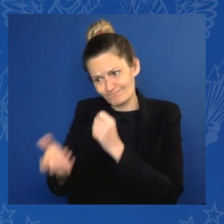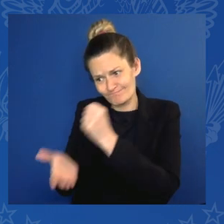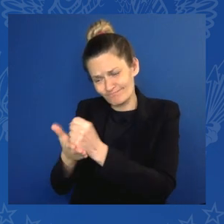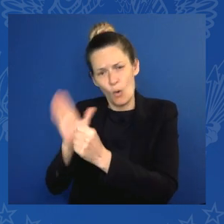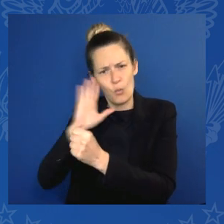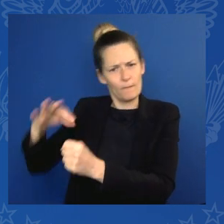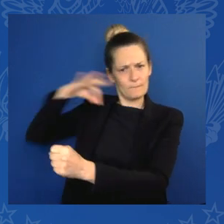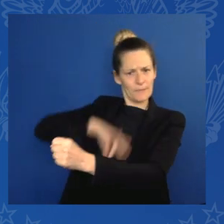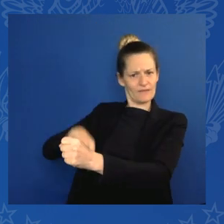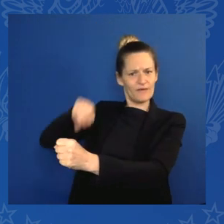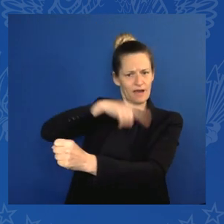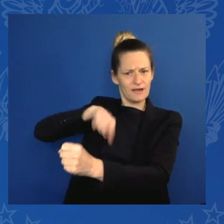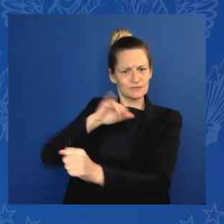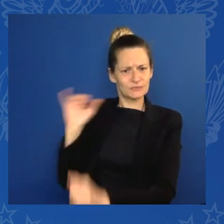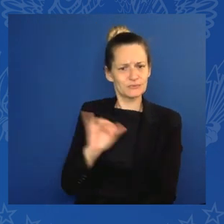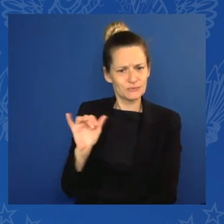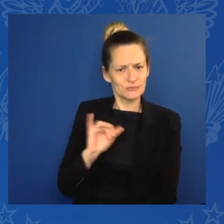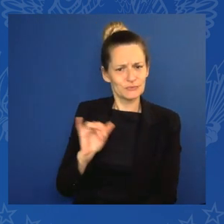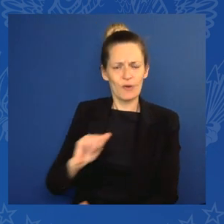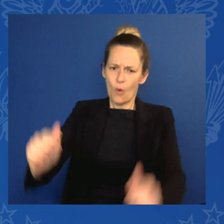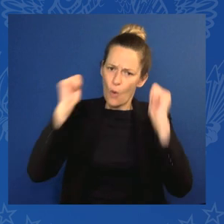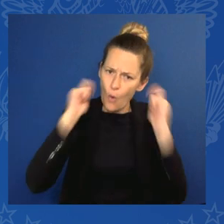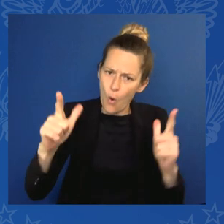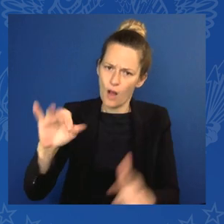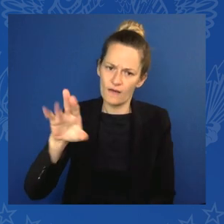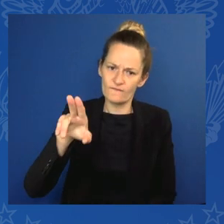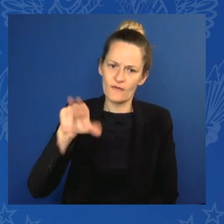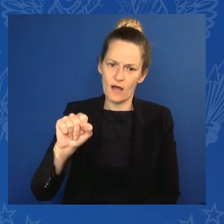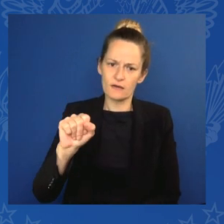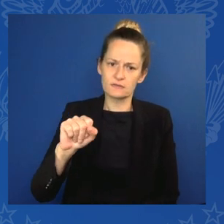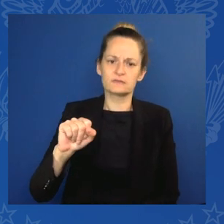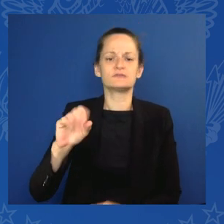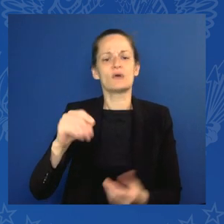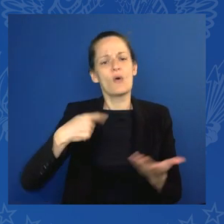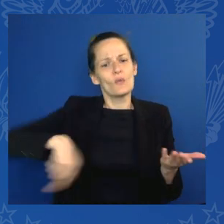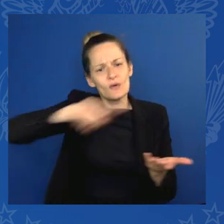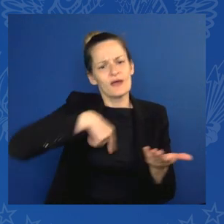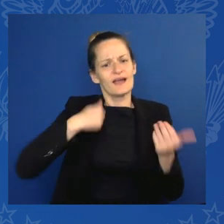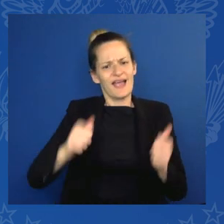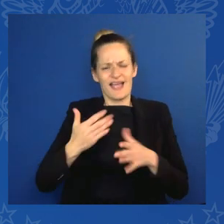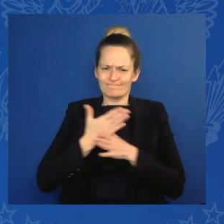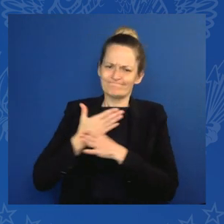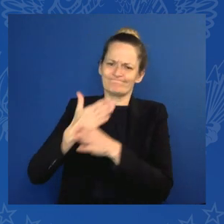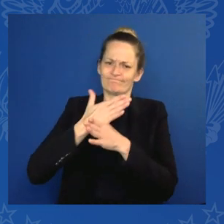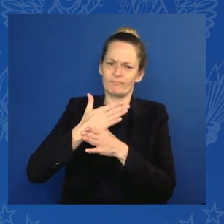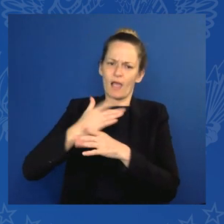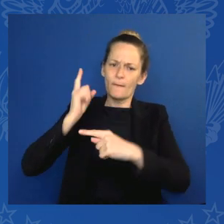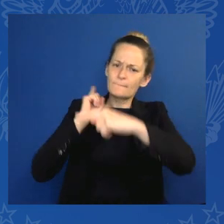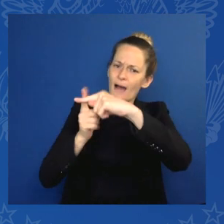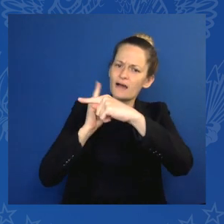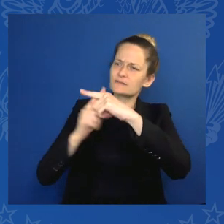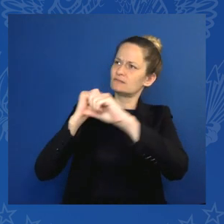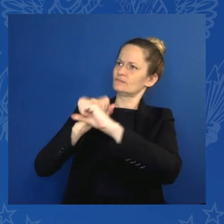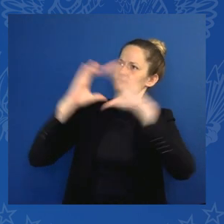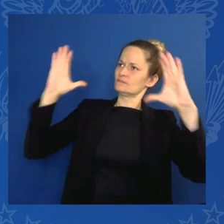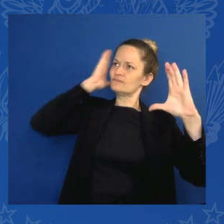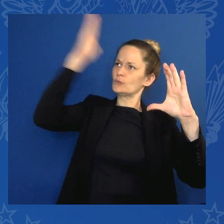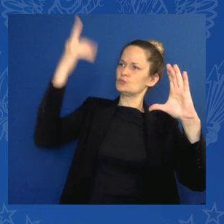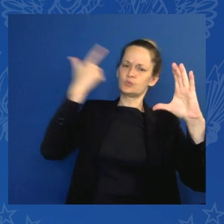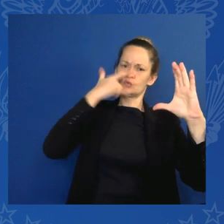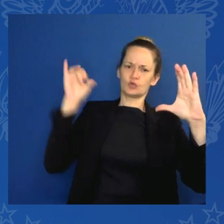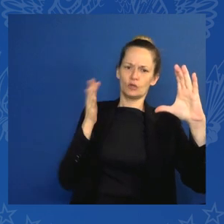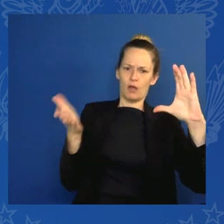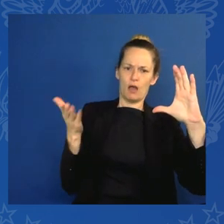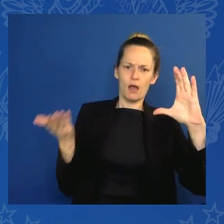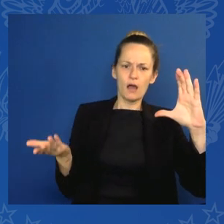for us to share our positive vision for the future and let communities around the world see themselves and see for themselves